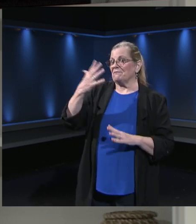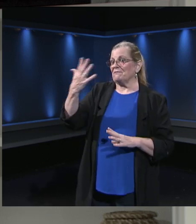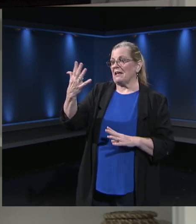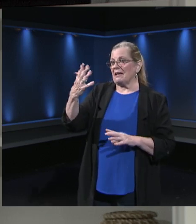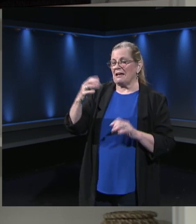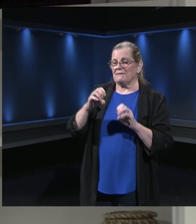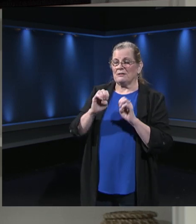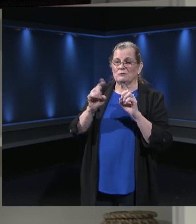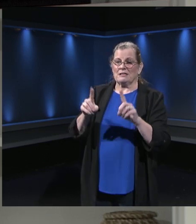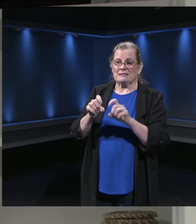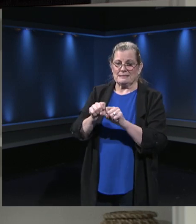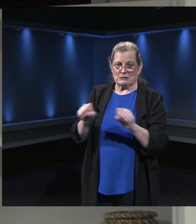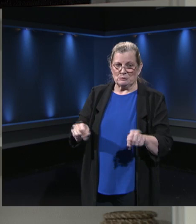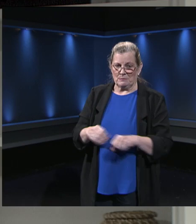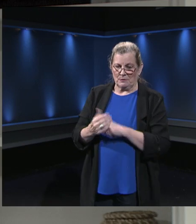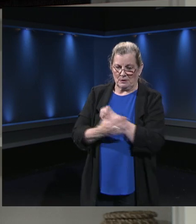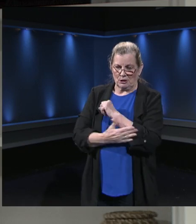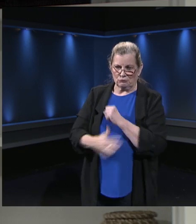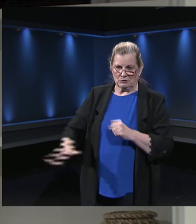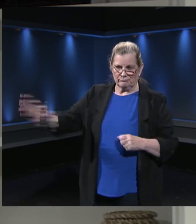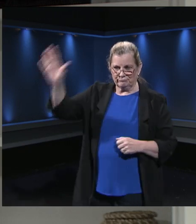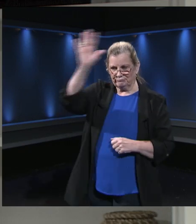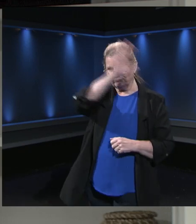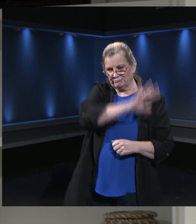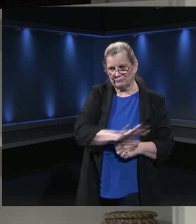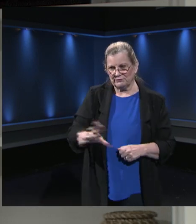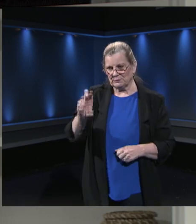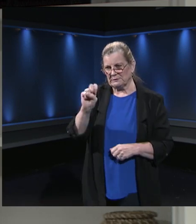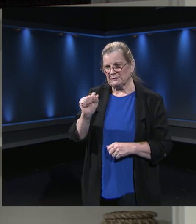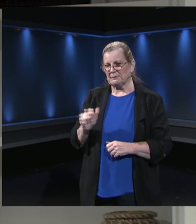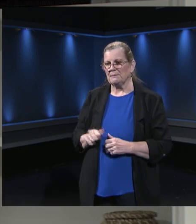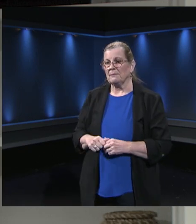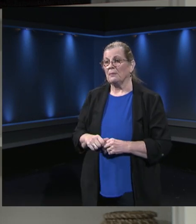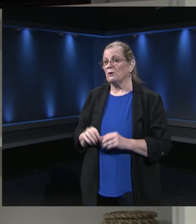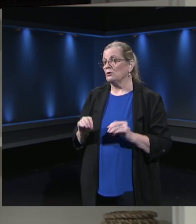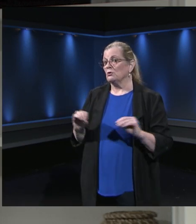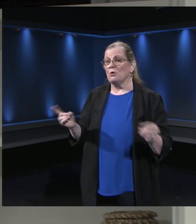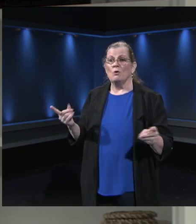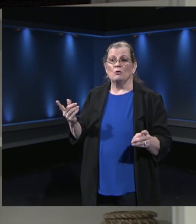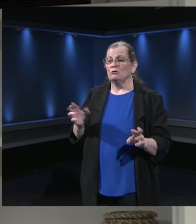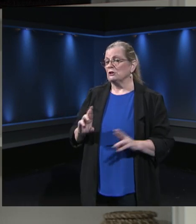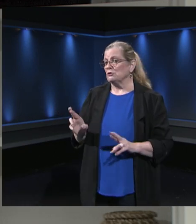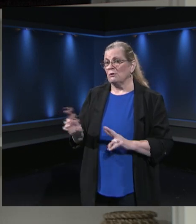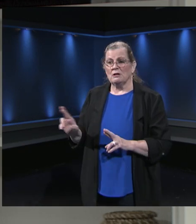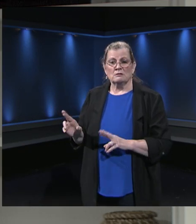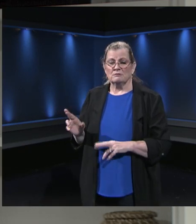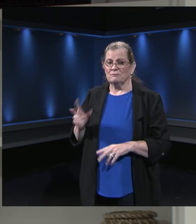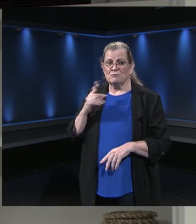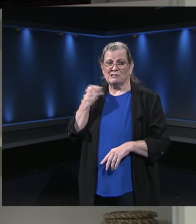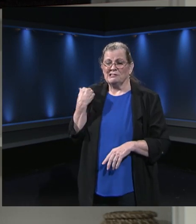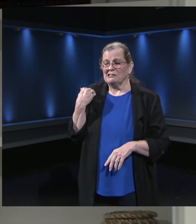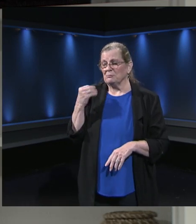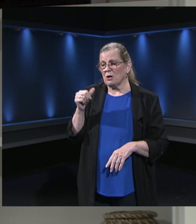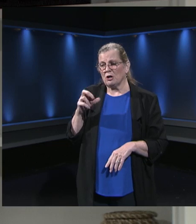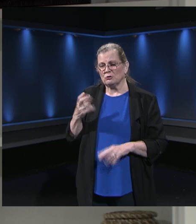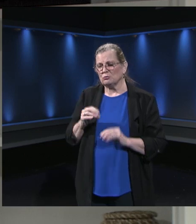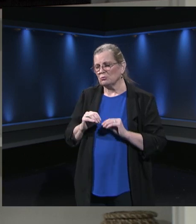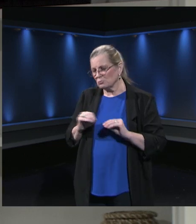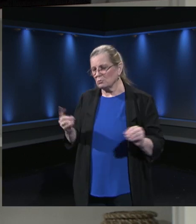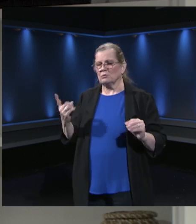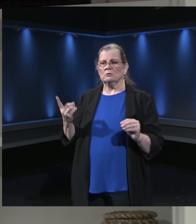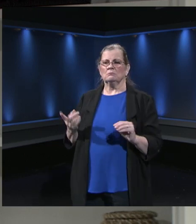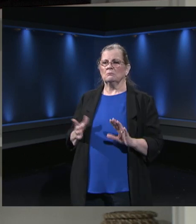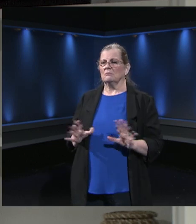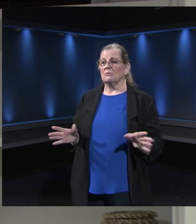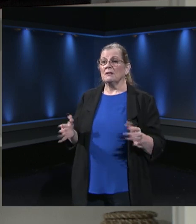systems in the United States. No one was ready for what happened in March. No one. We're ready now.